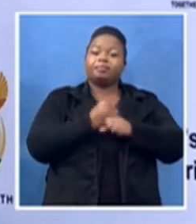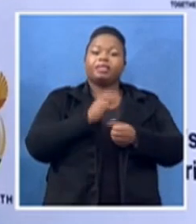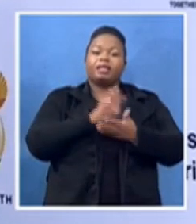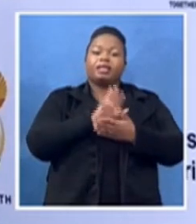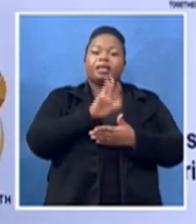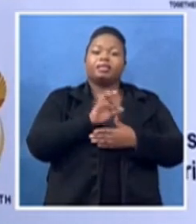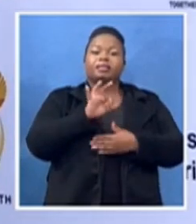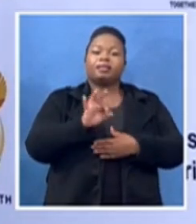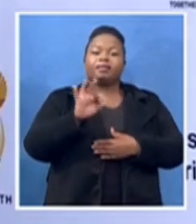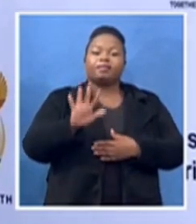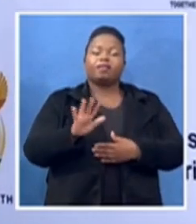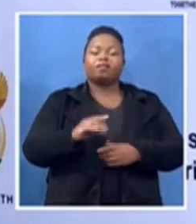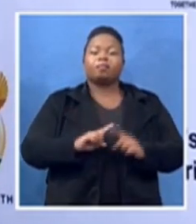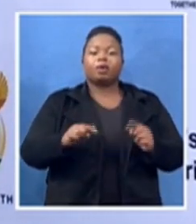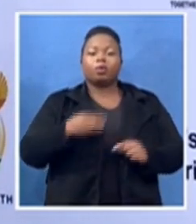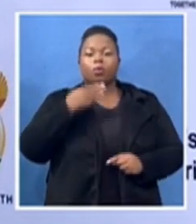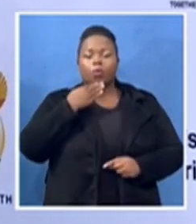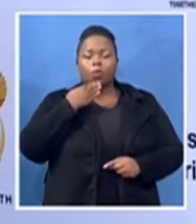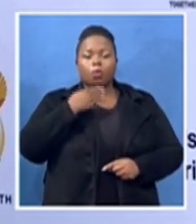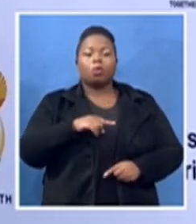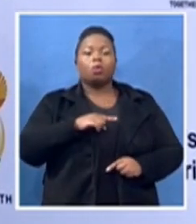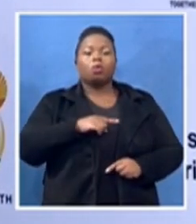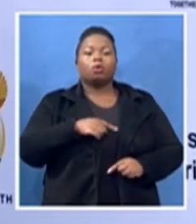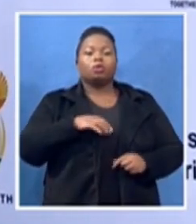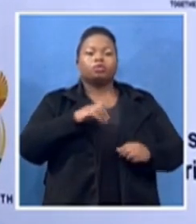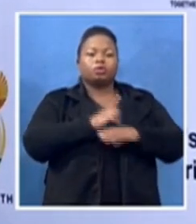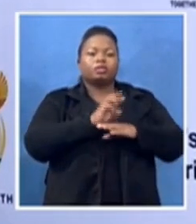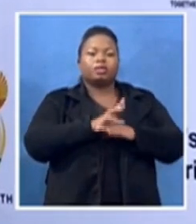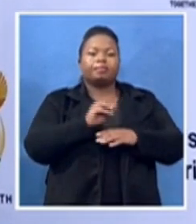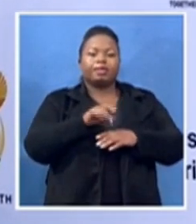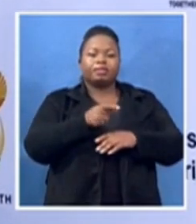She passed away joining her husband, Charlotte, sorry,